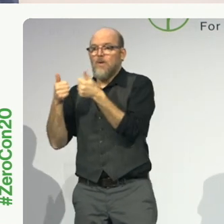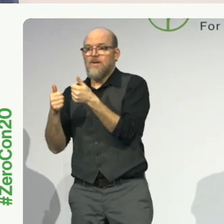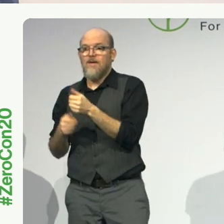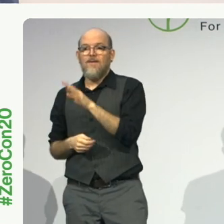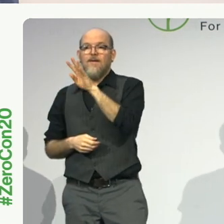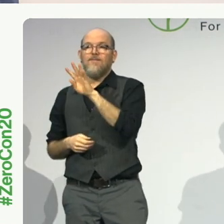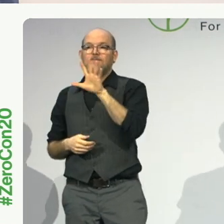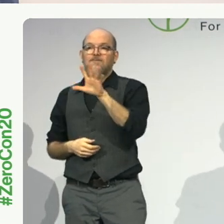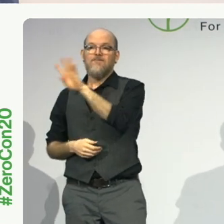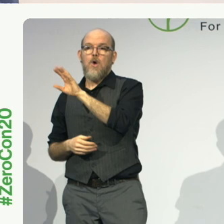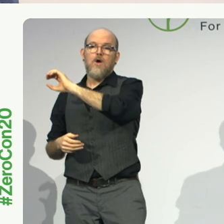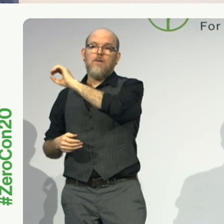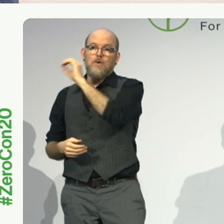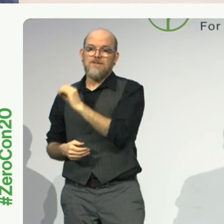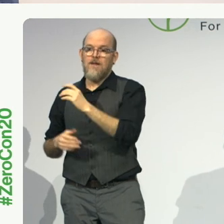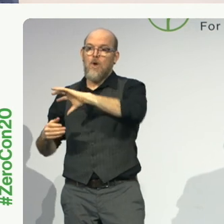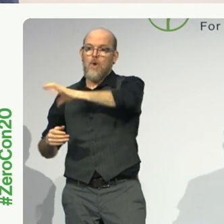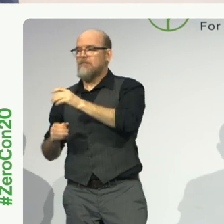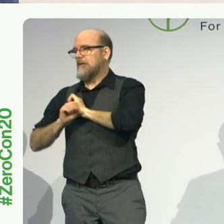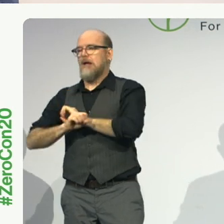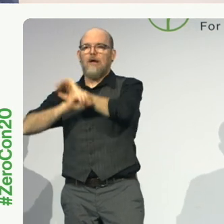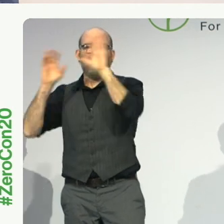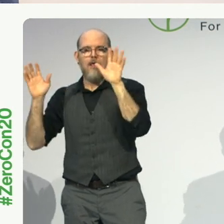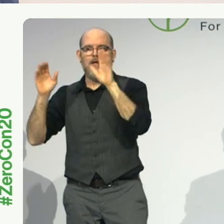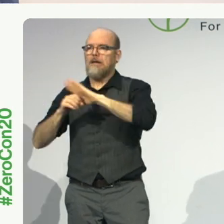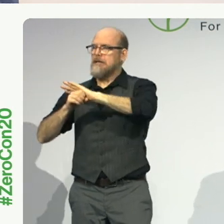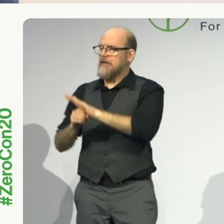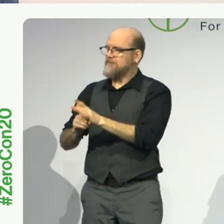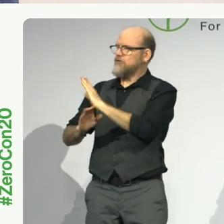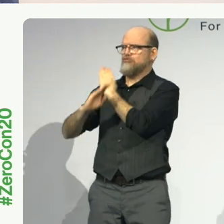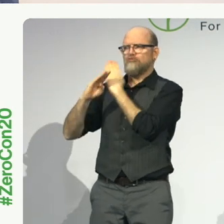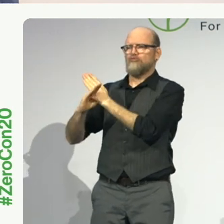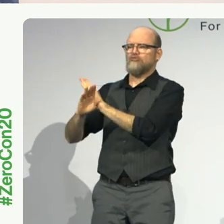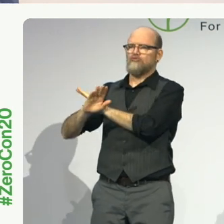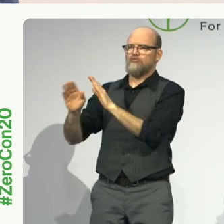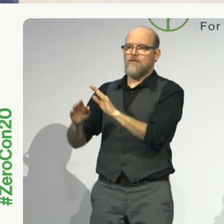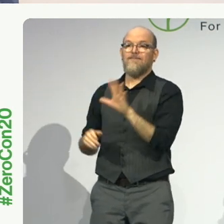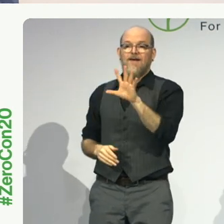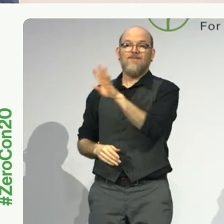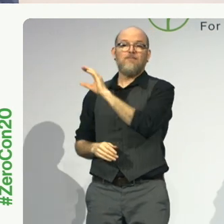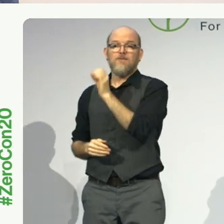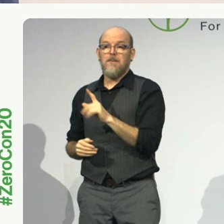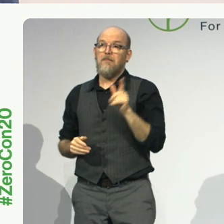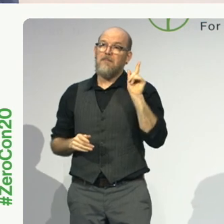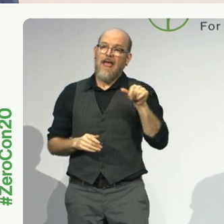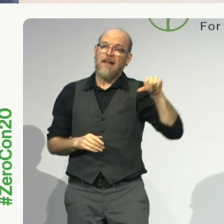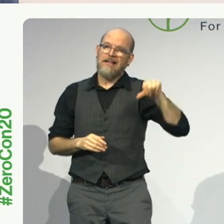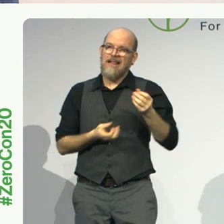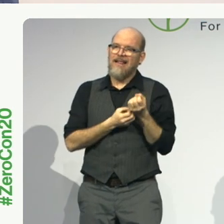And the bad news is, where are the other nearly half of countries?